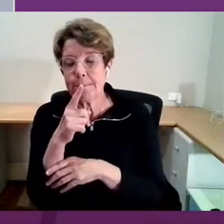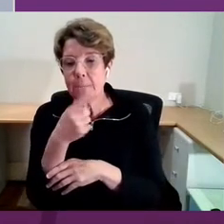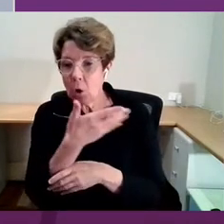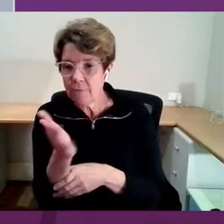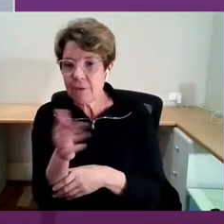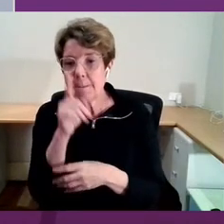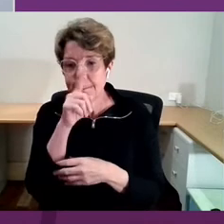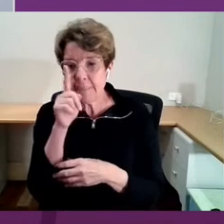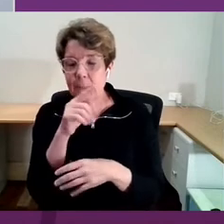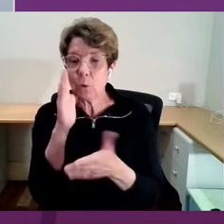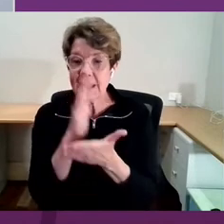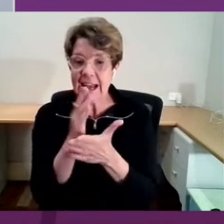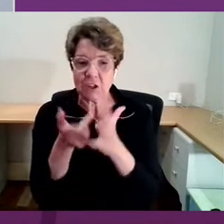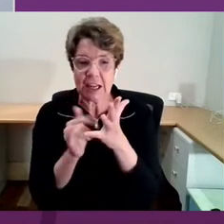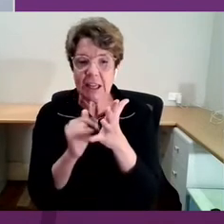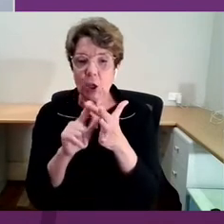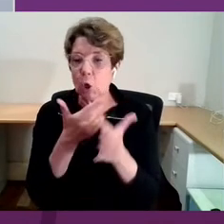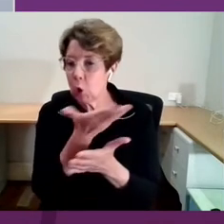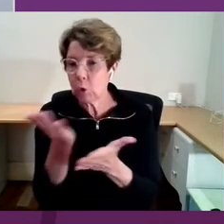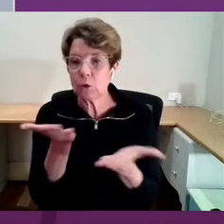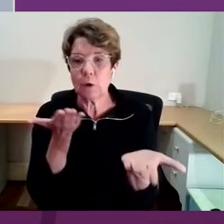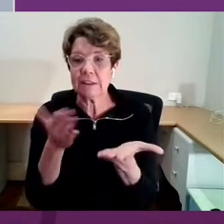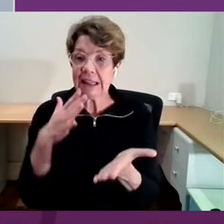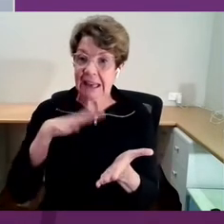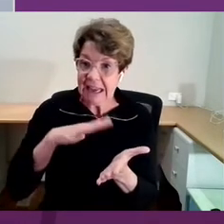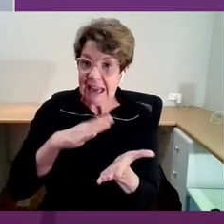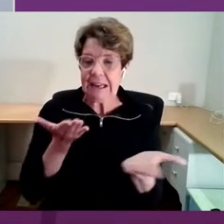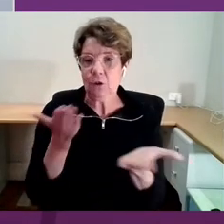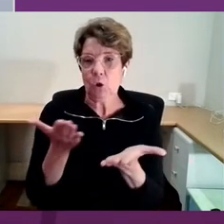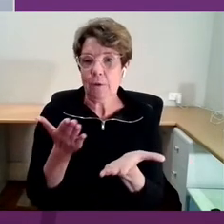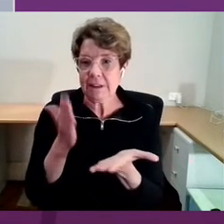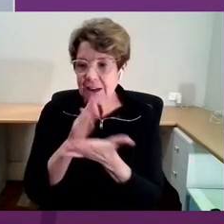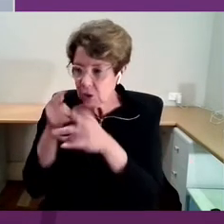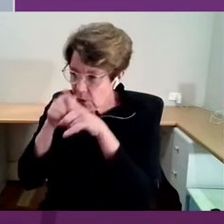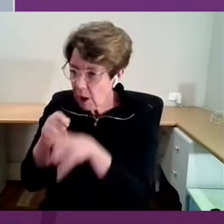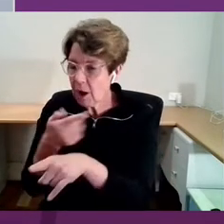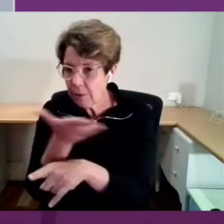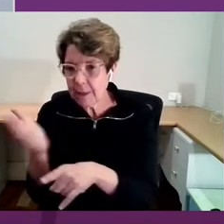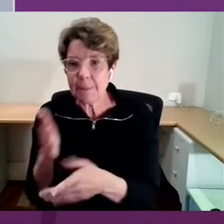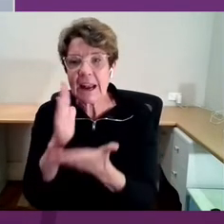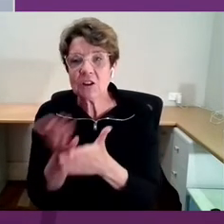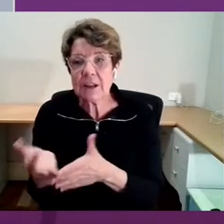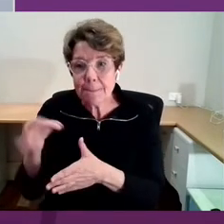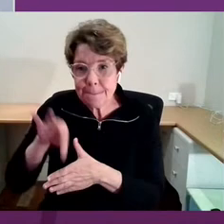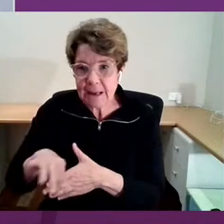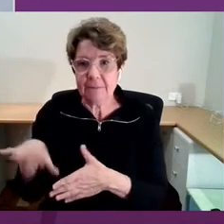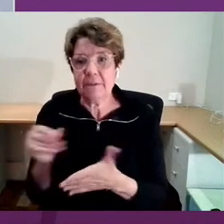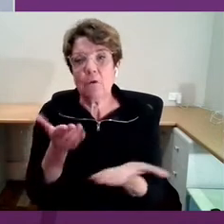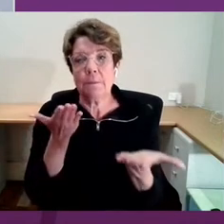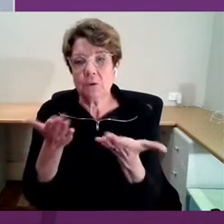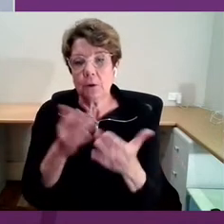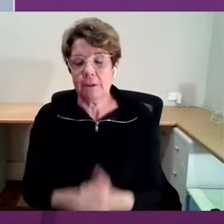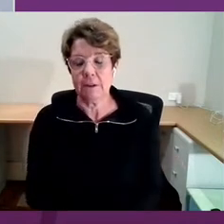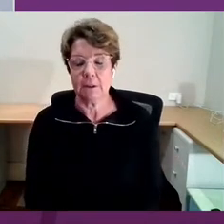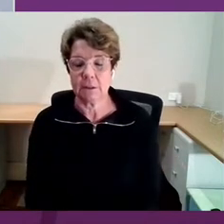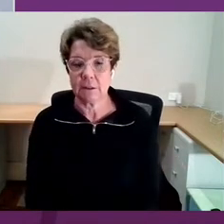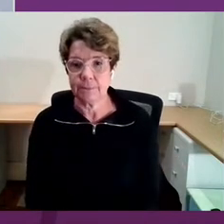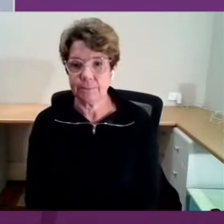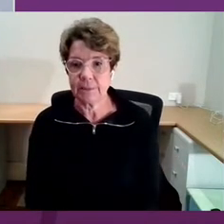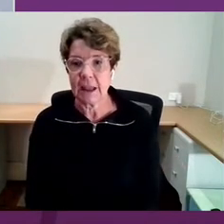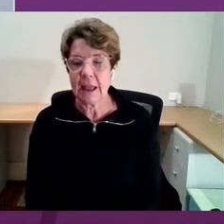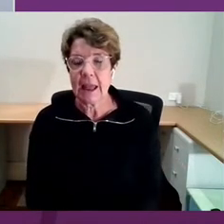services, who need services, who benefit from services and supports,